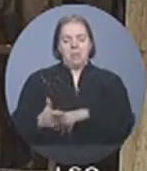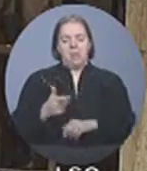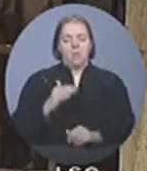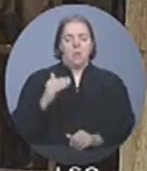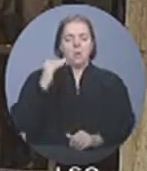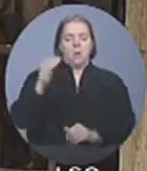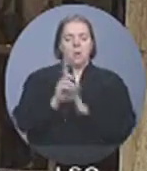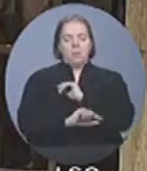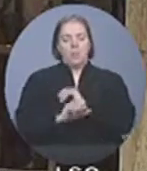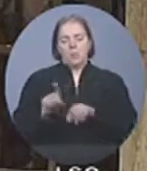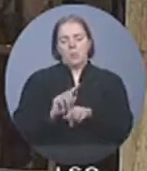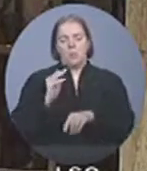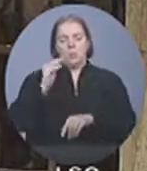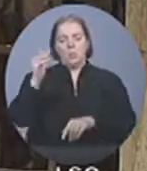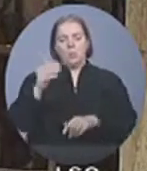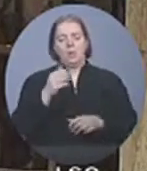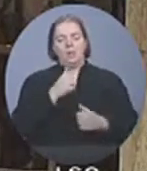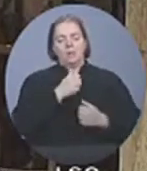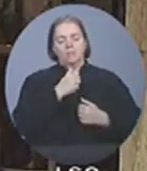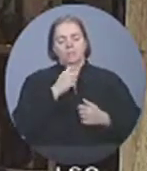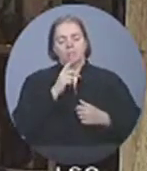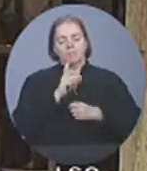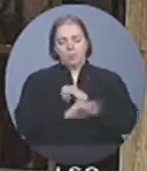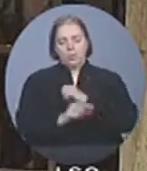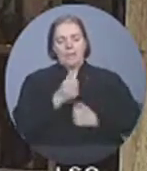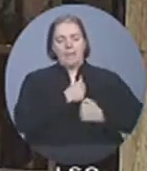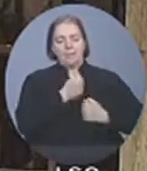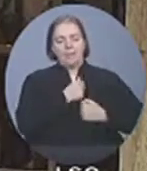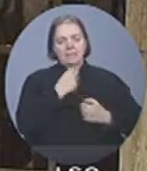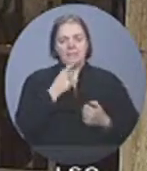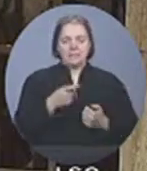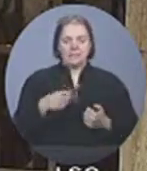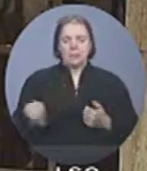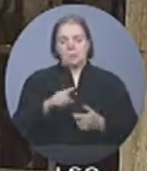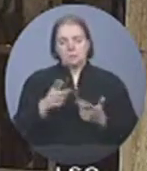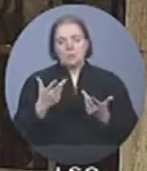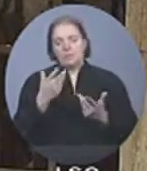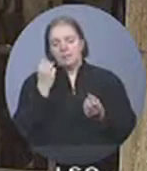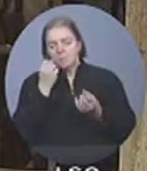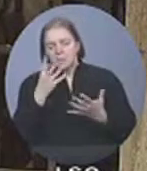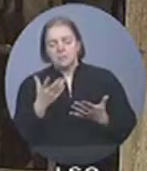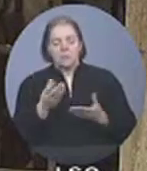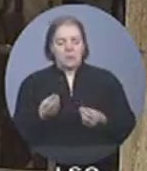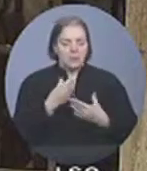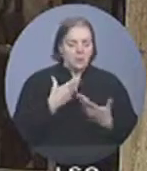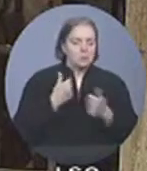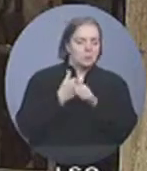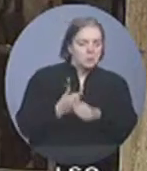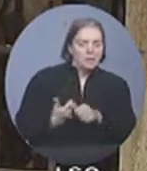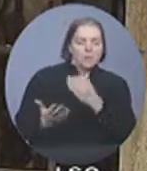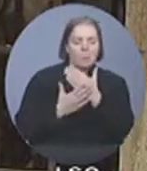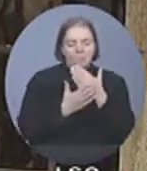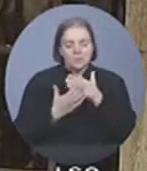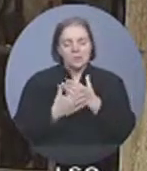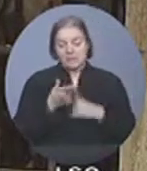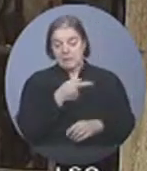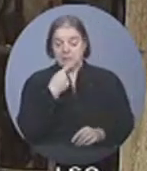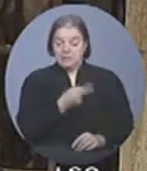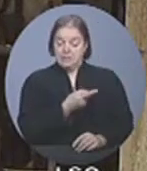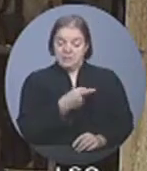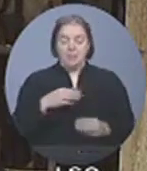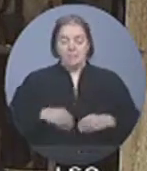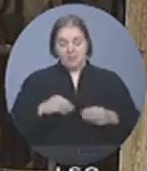He said he was only acting on their advice. If the Minister really believed in accountability, he would have already accepted our call for a public inquiry.